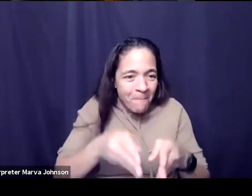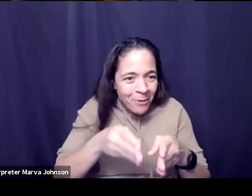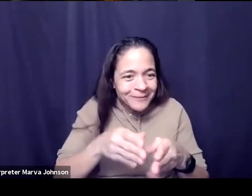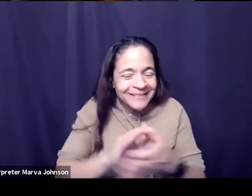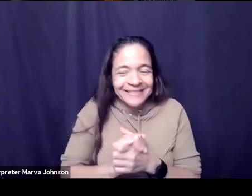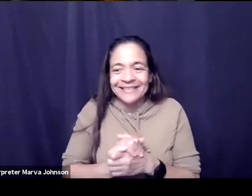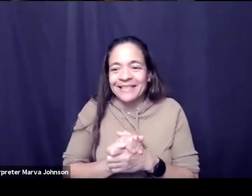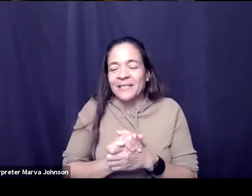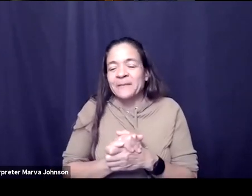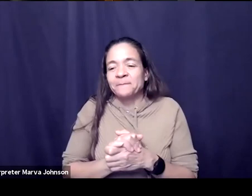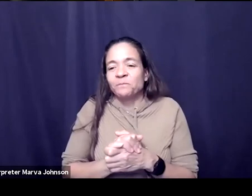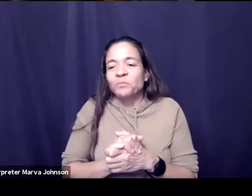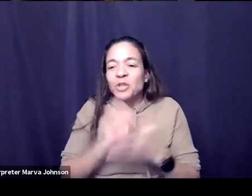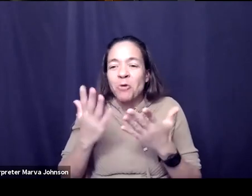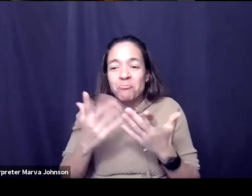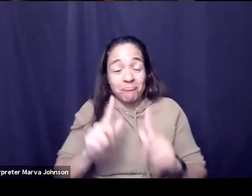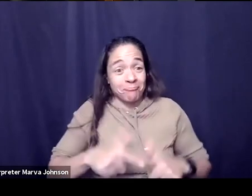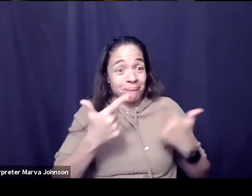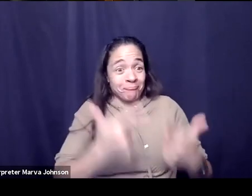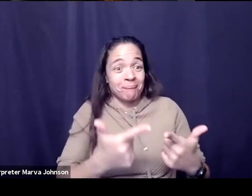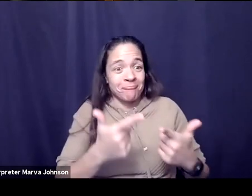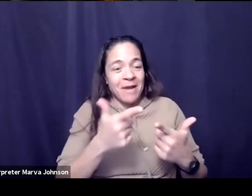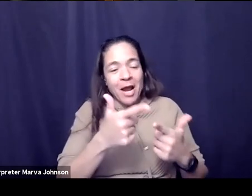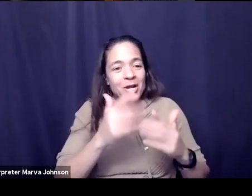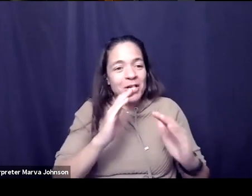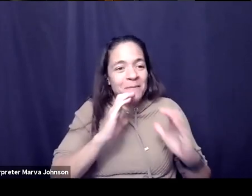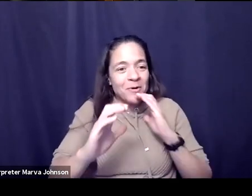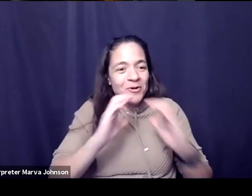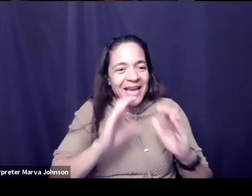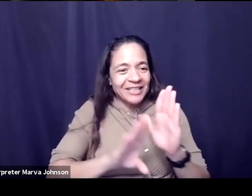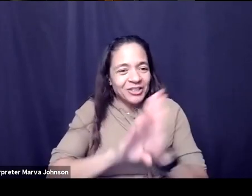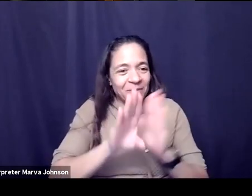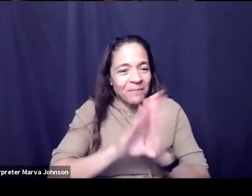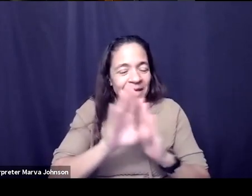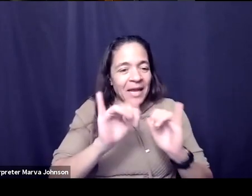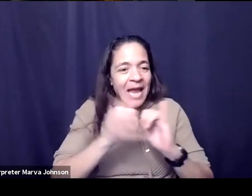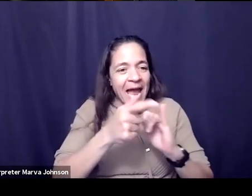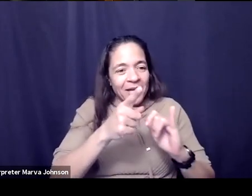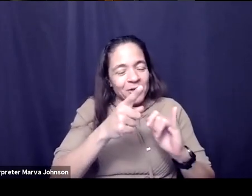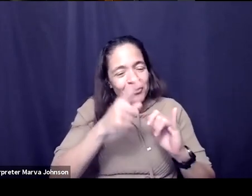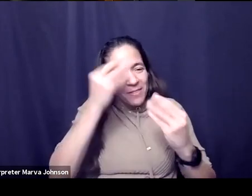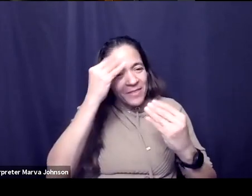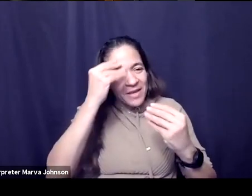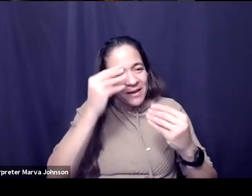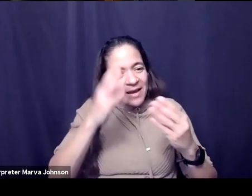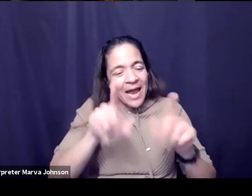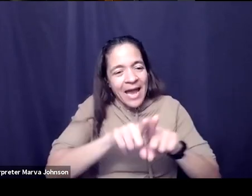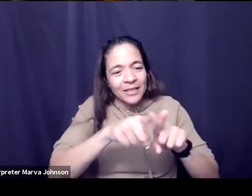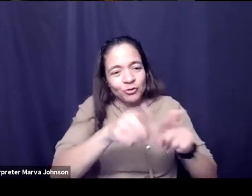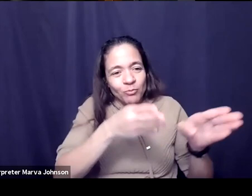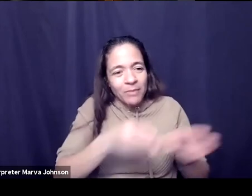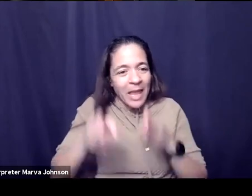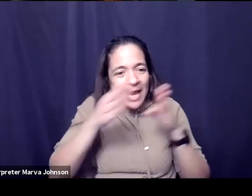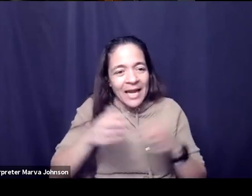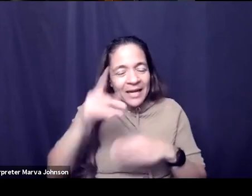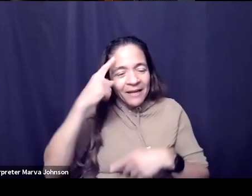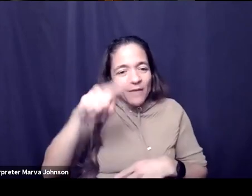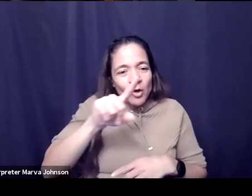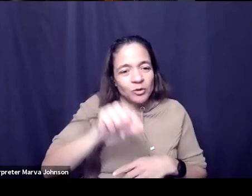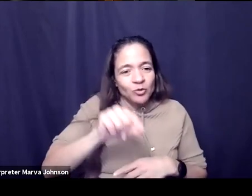would make for community building inside of a communication shop how do you think about that as you're planning for 2021 it